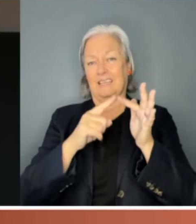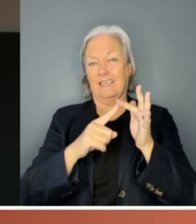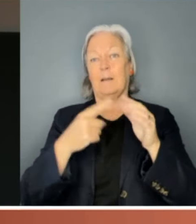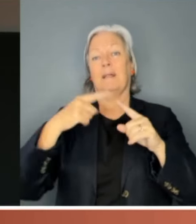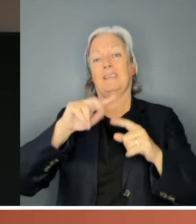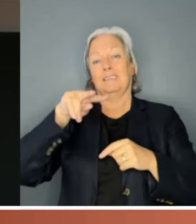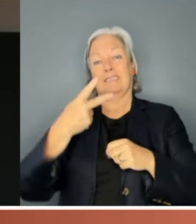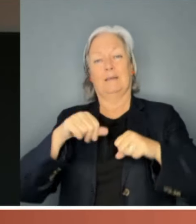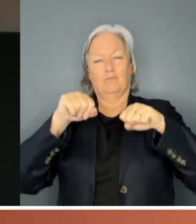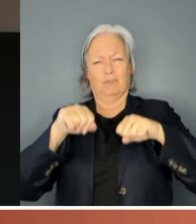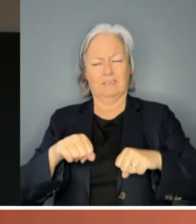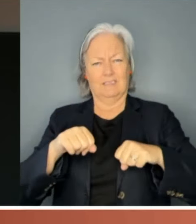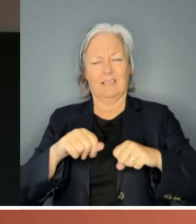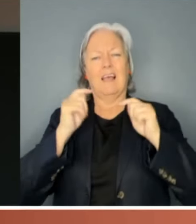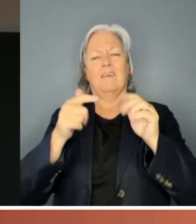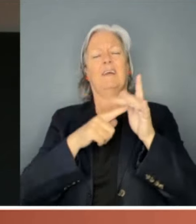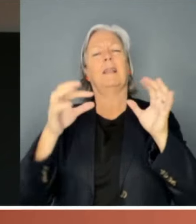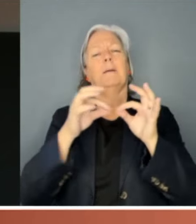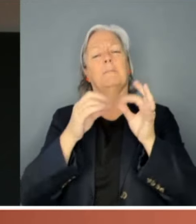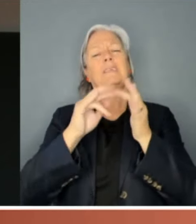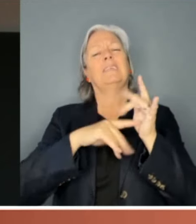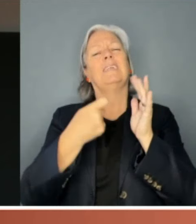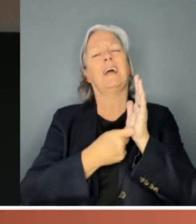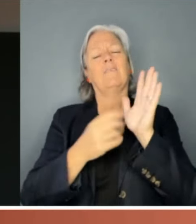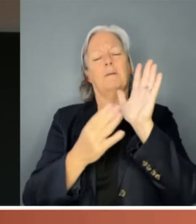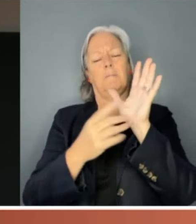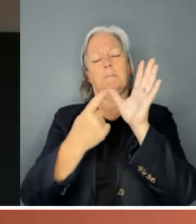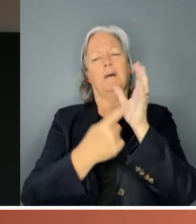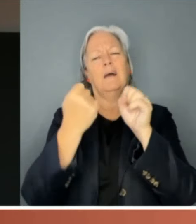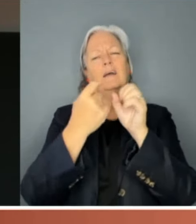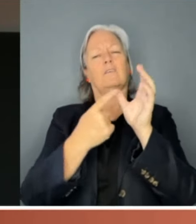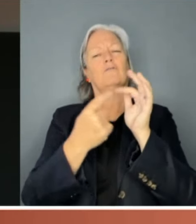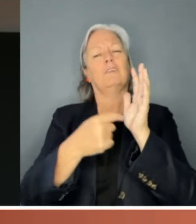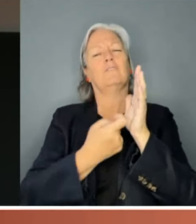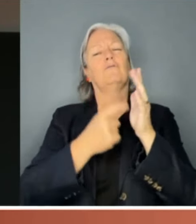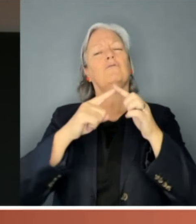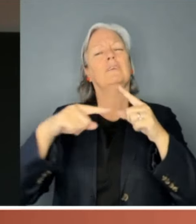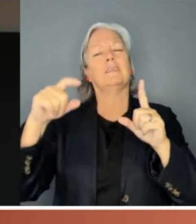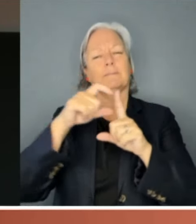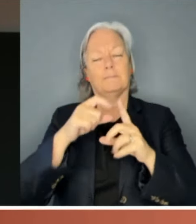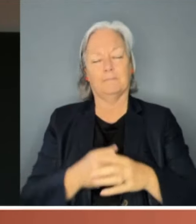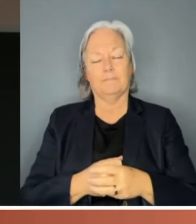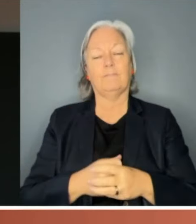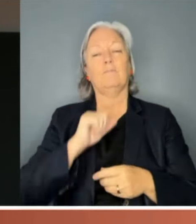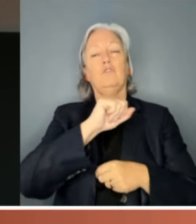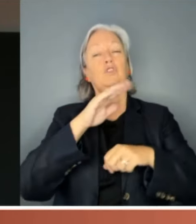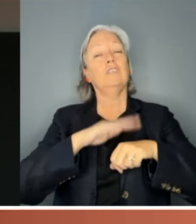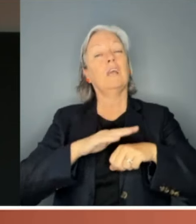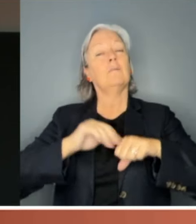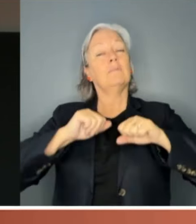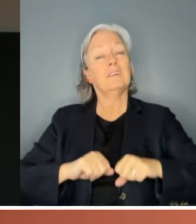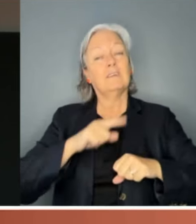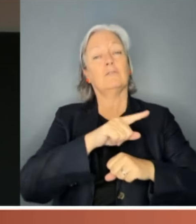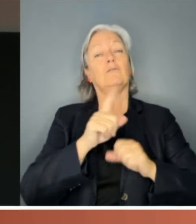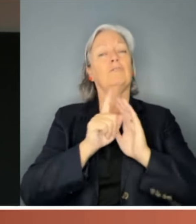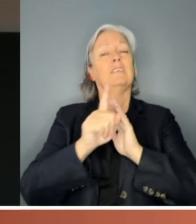following the Liberal Senator Margaret Reid. In her time in the Senate, the President has represented Australia at the United